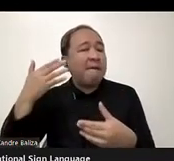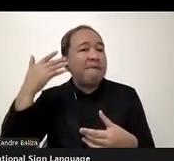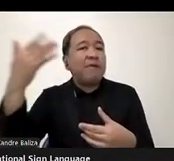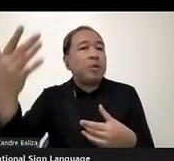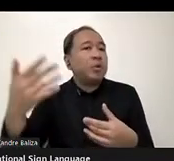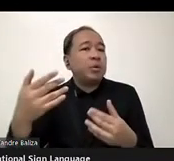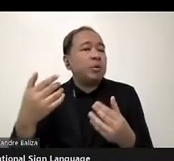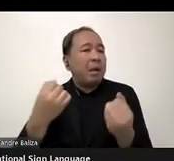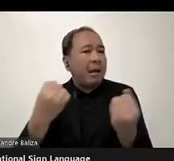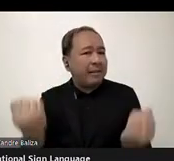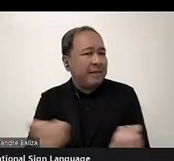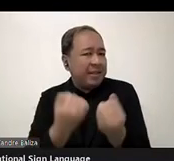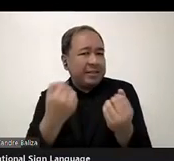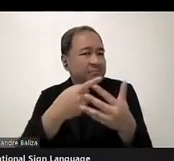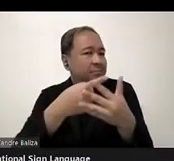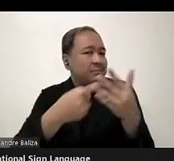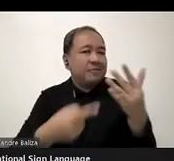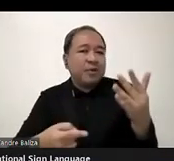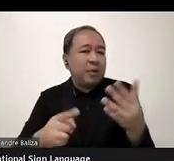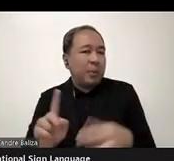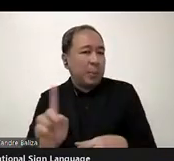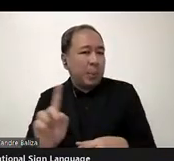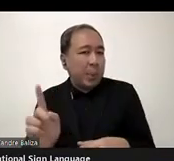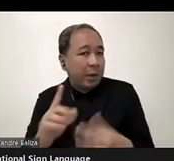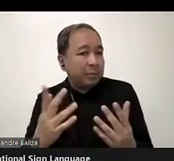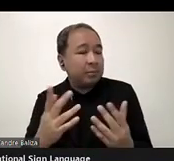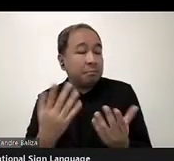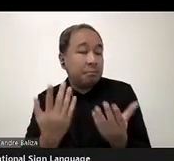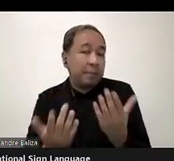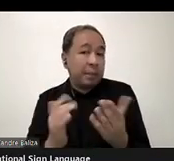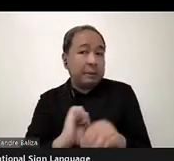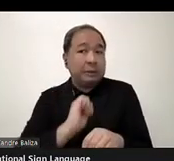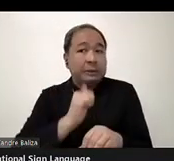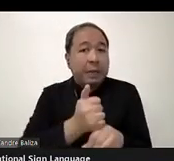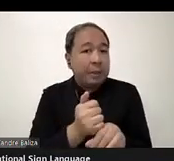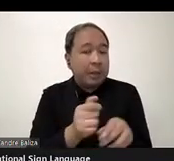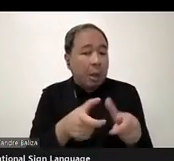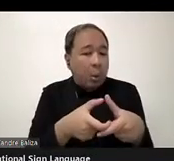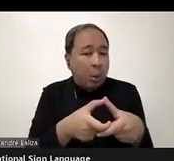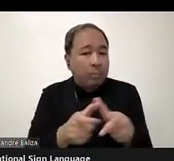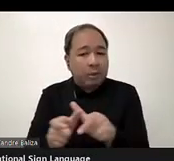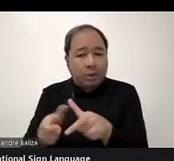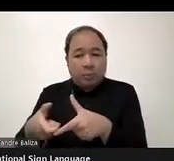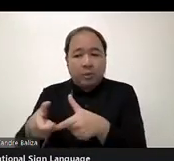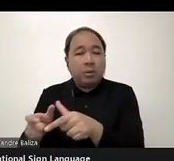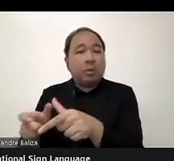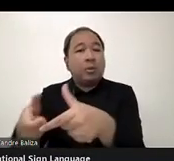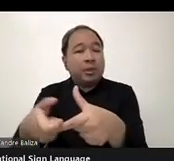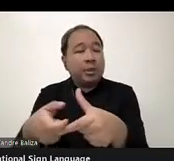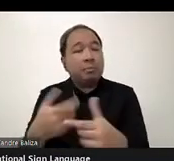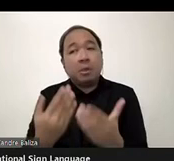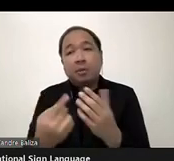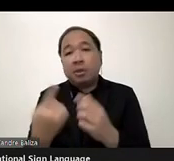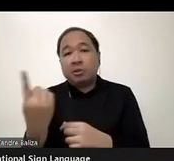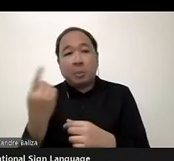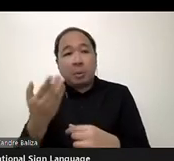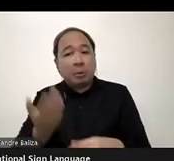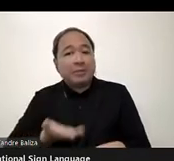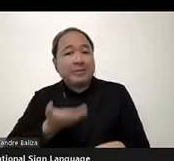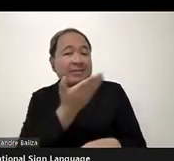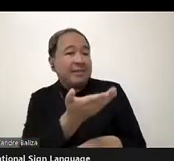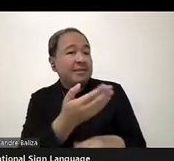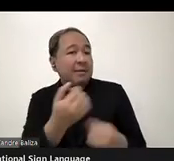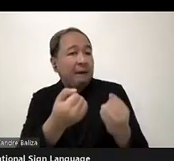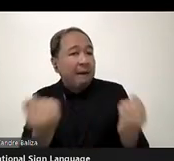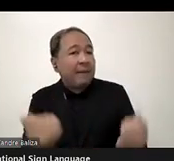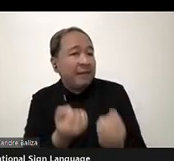working with committees? Do we want if someone suggests an activity for us? We